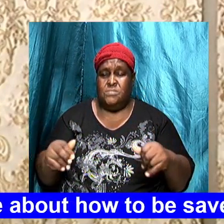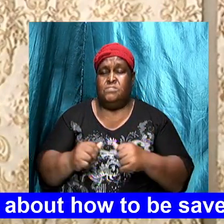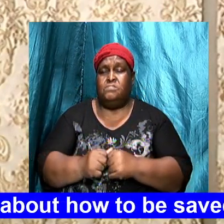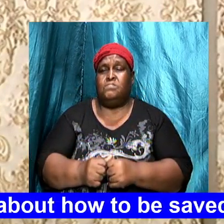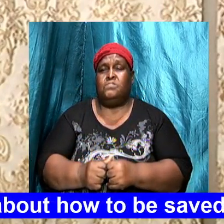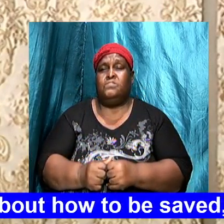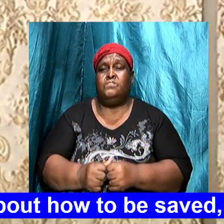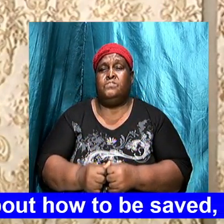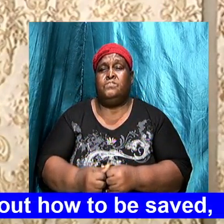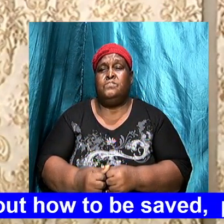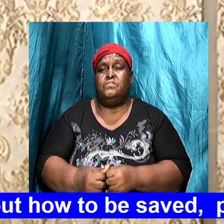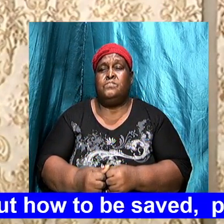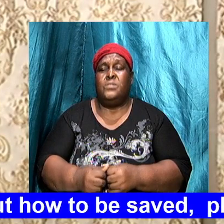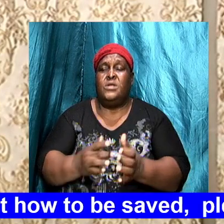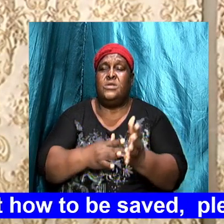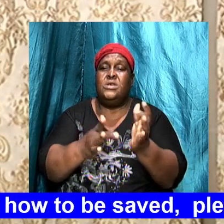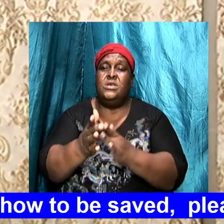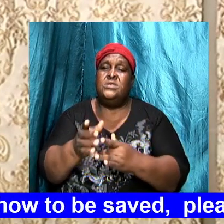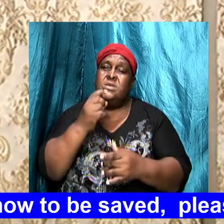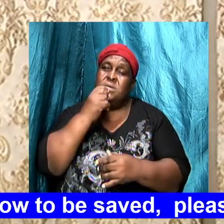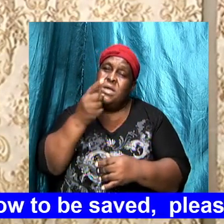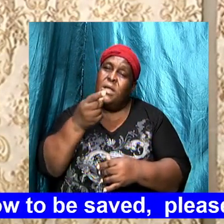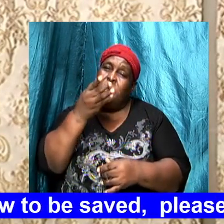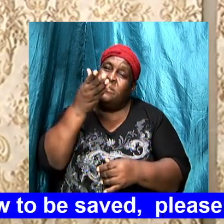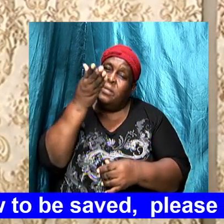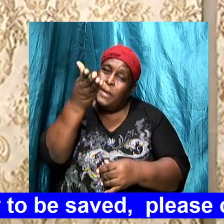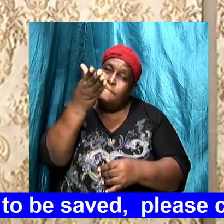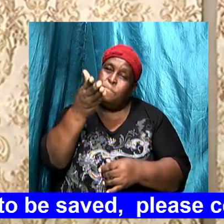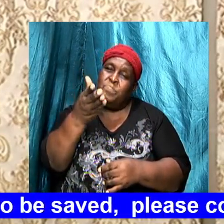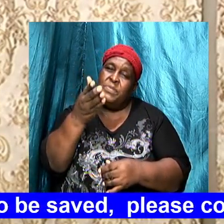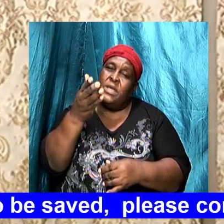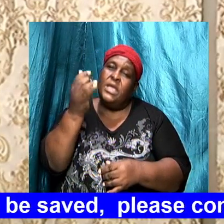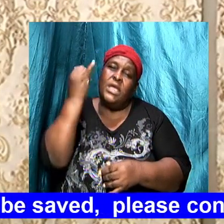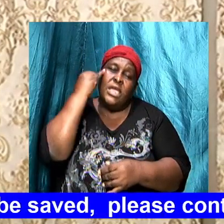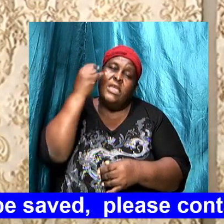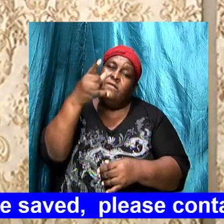he tells them if you overcome